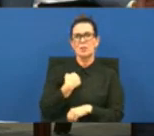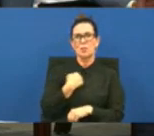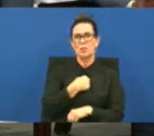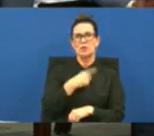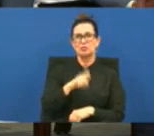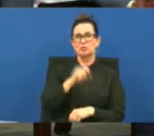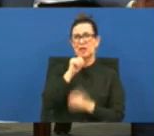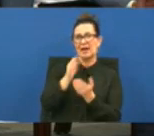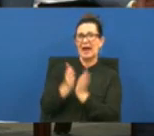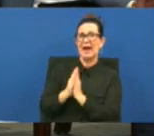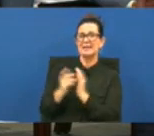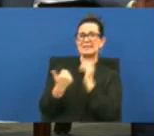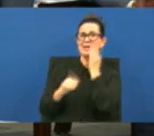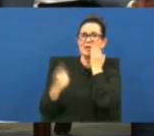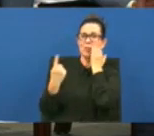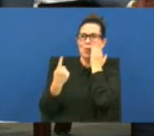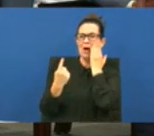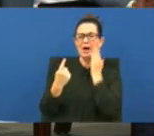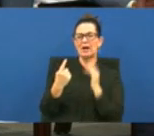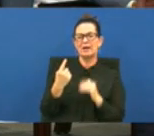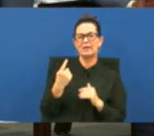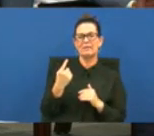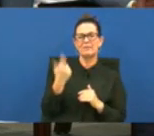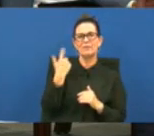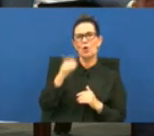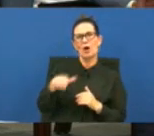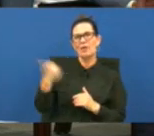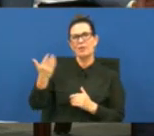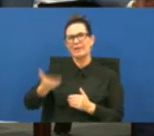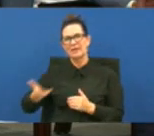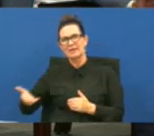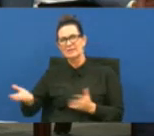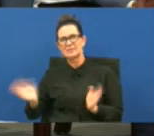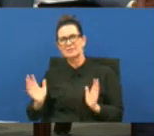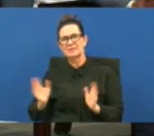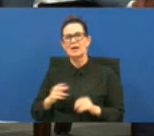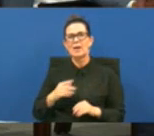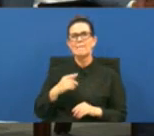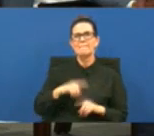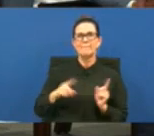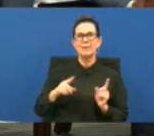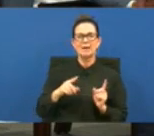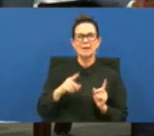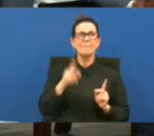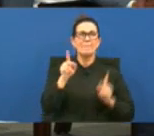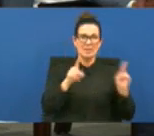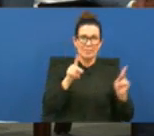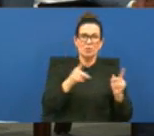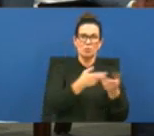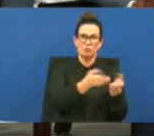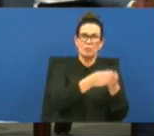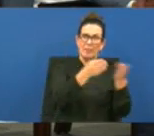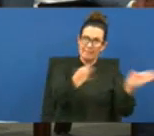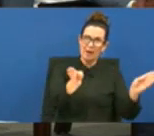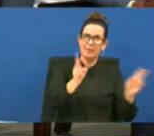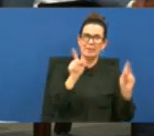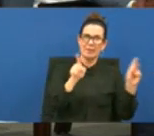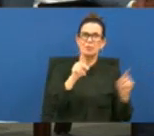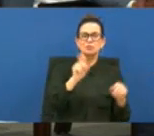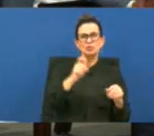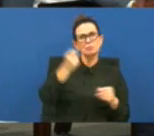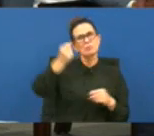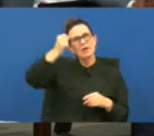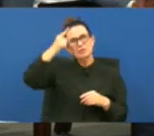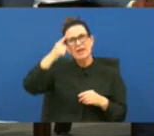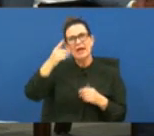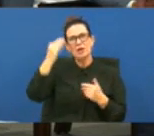ask anybody for less than that that the citizens be able to understand what is being presented and that